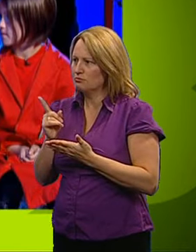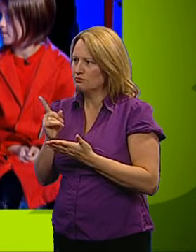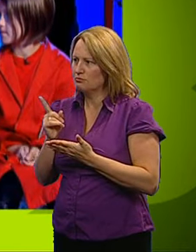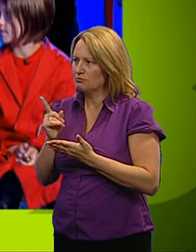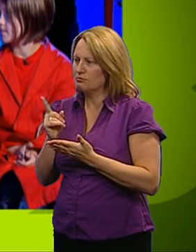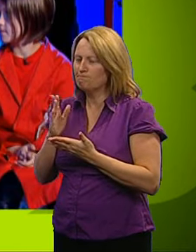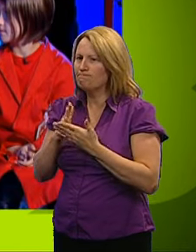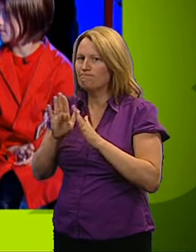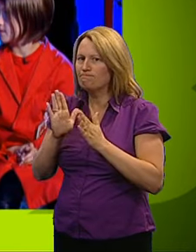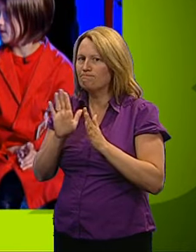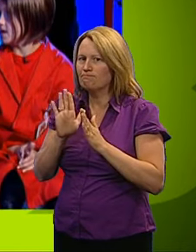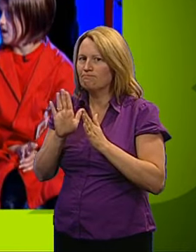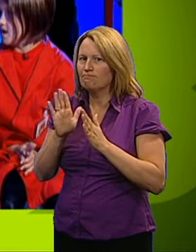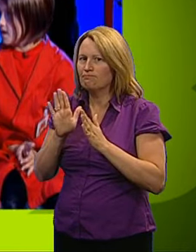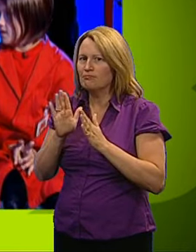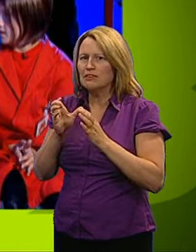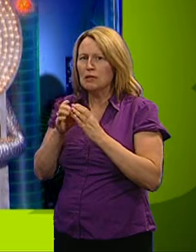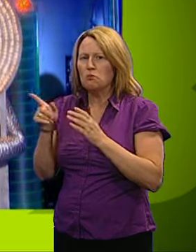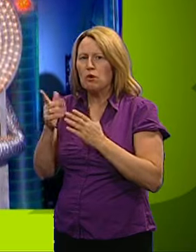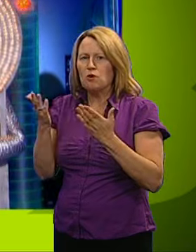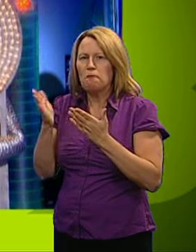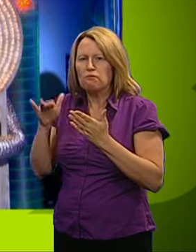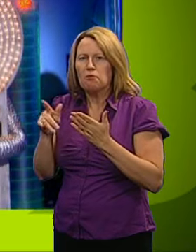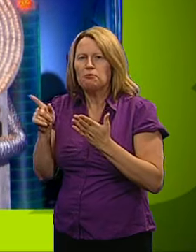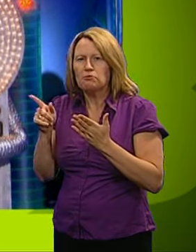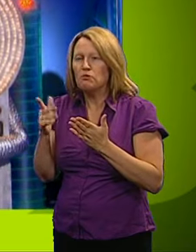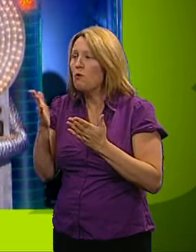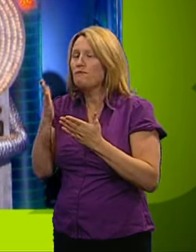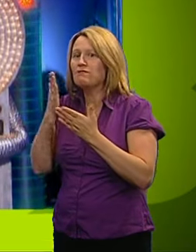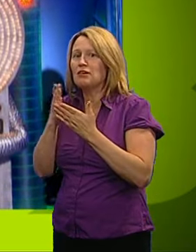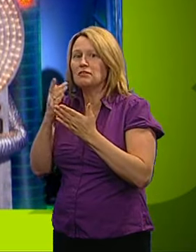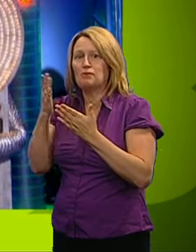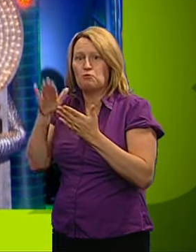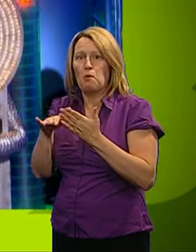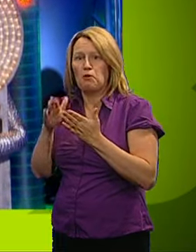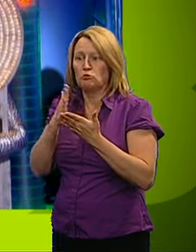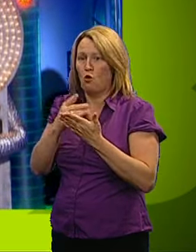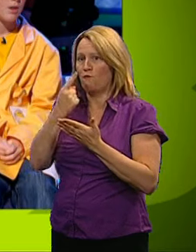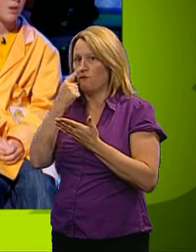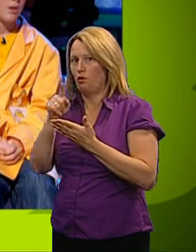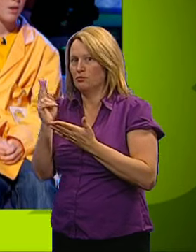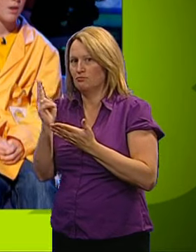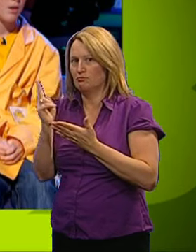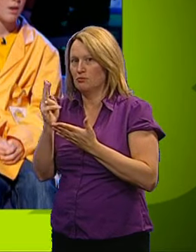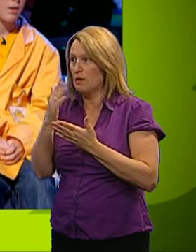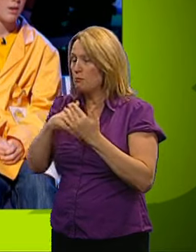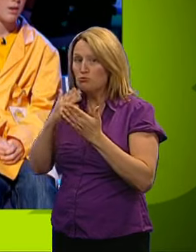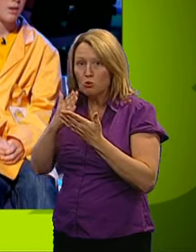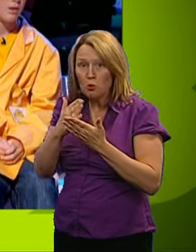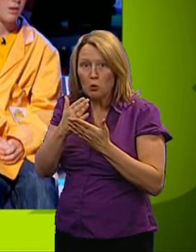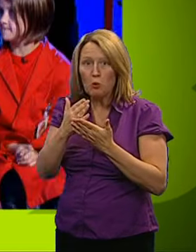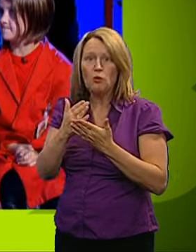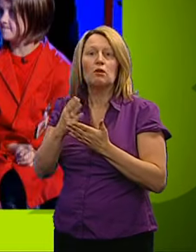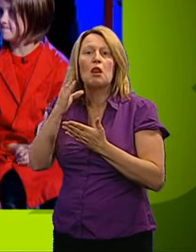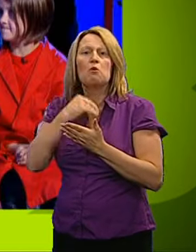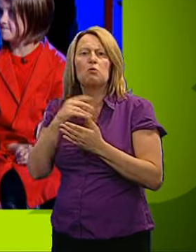They're completely incorrect, in fact. Teams, that's where you come in. I need you to tell me whether the science facts I give you are true or false. If they then turn out to be